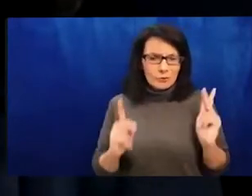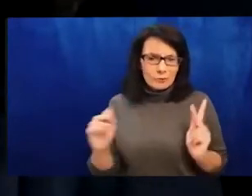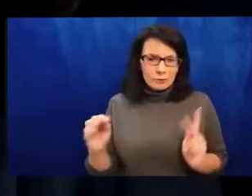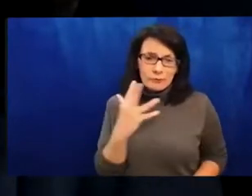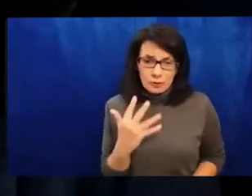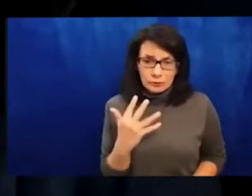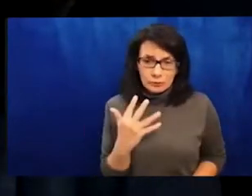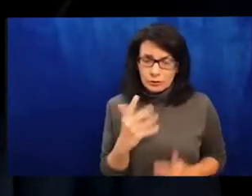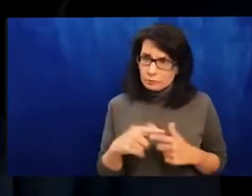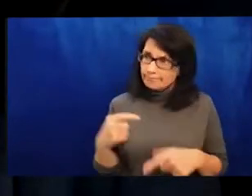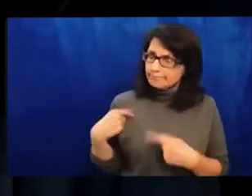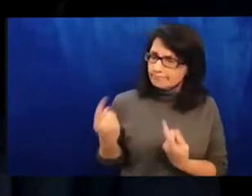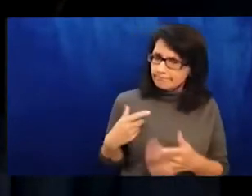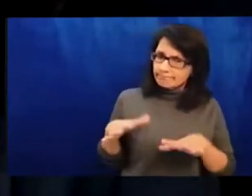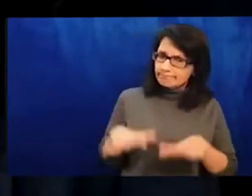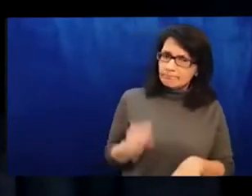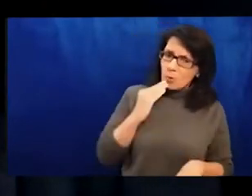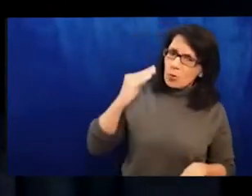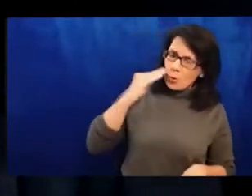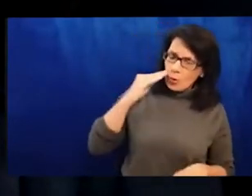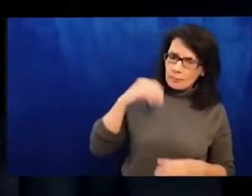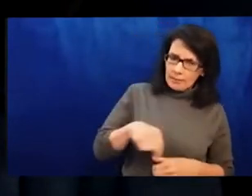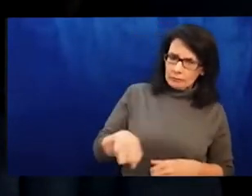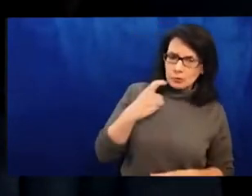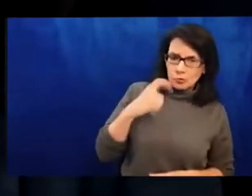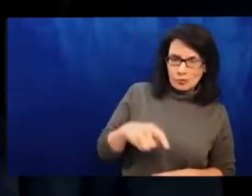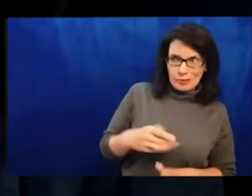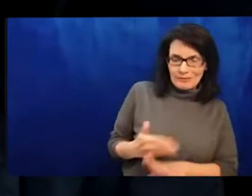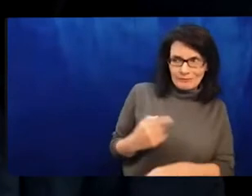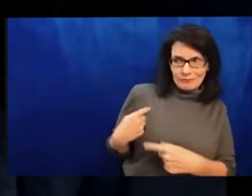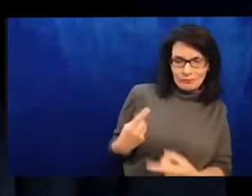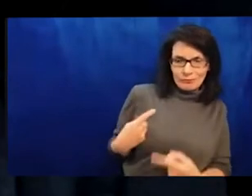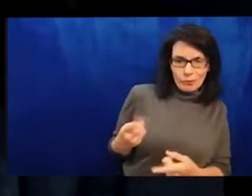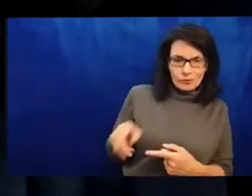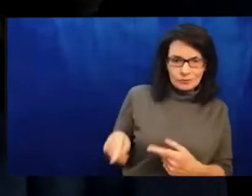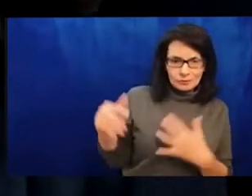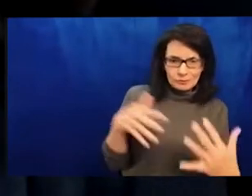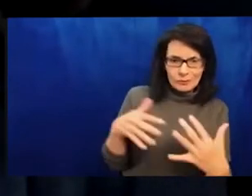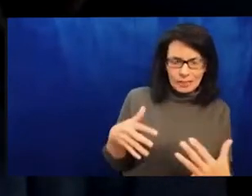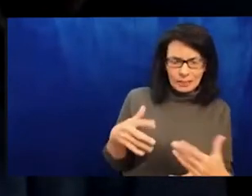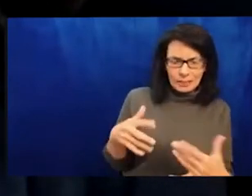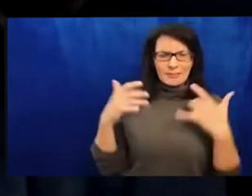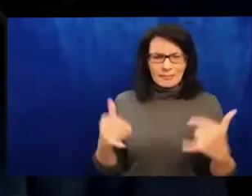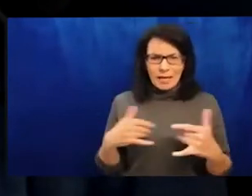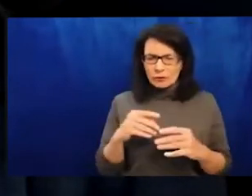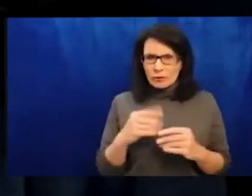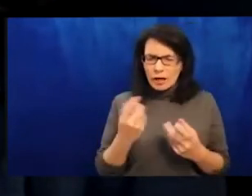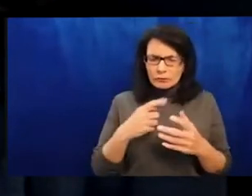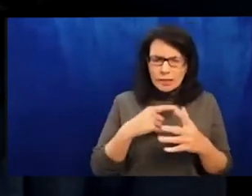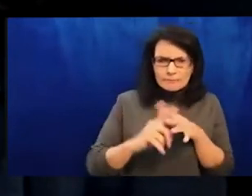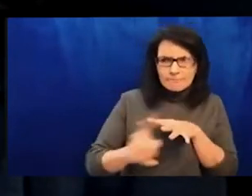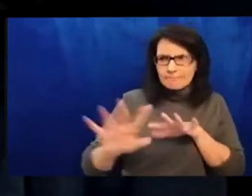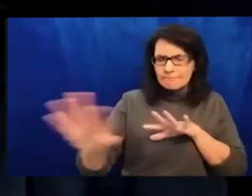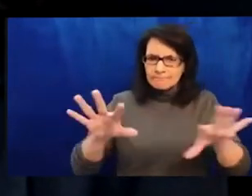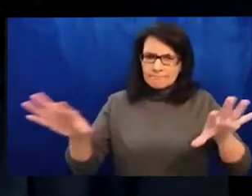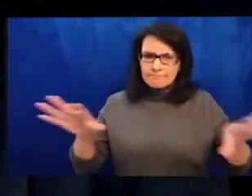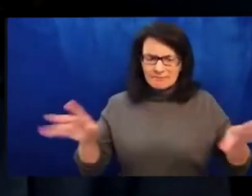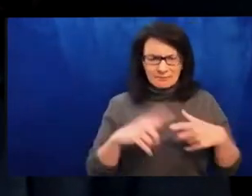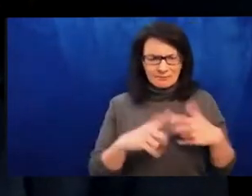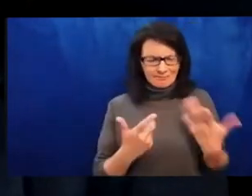important work in support of Ukrainian artists and cultural workers. It was also important for us to include in this perspective